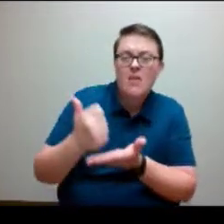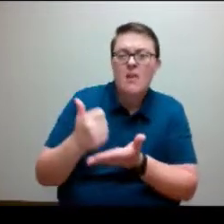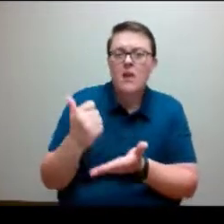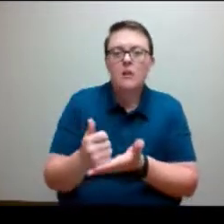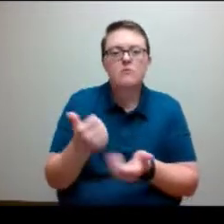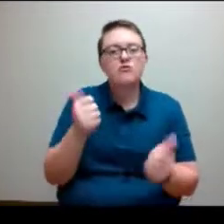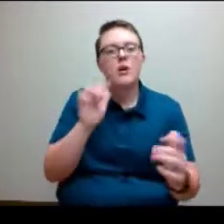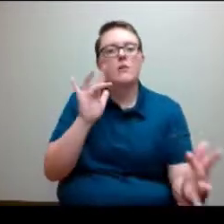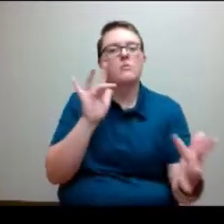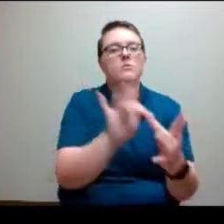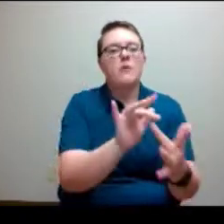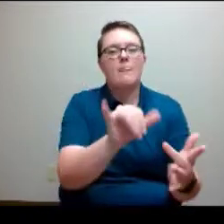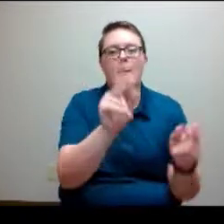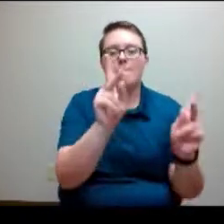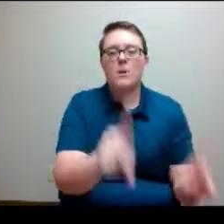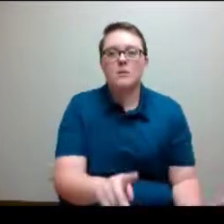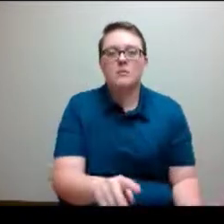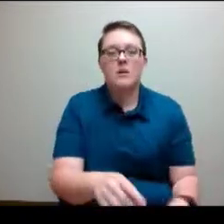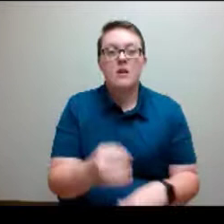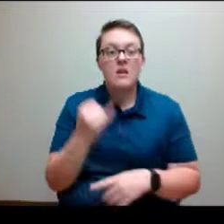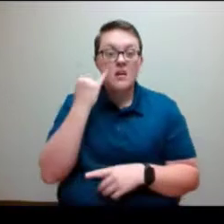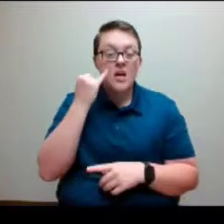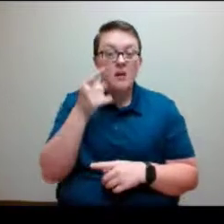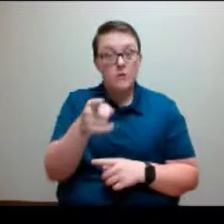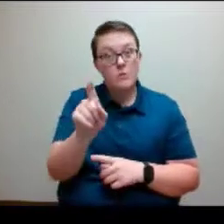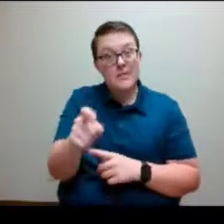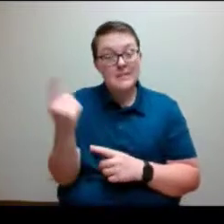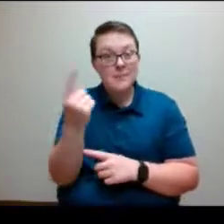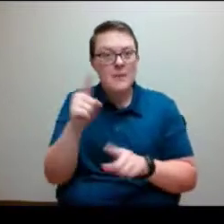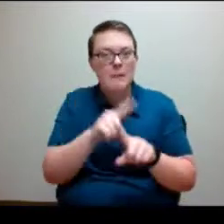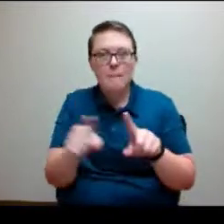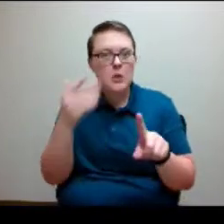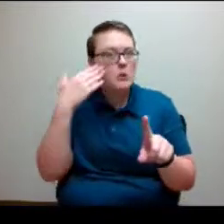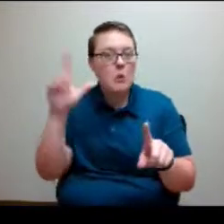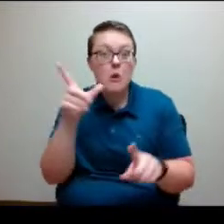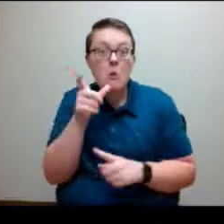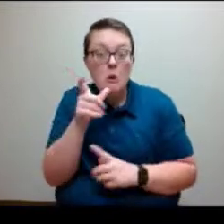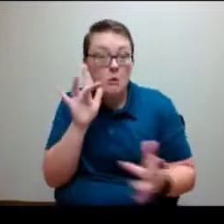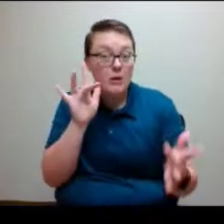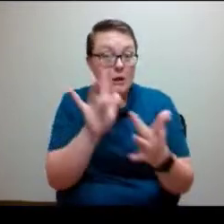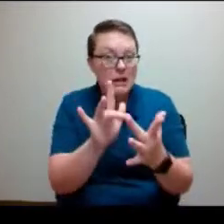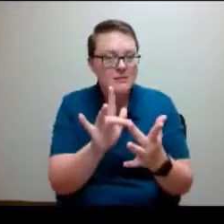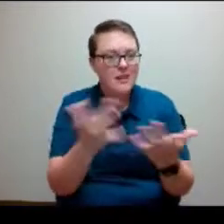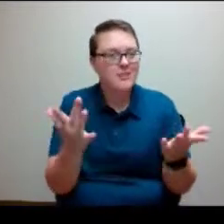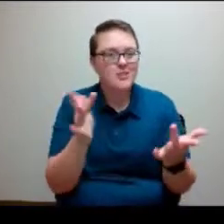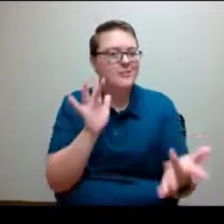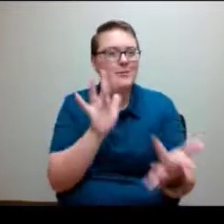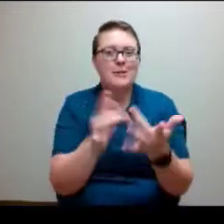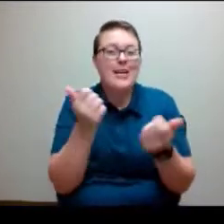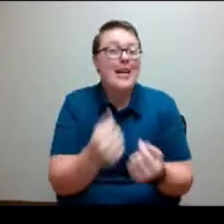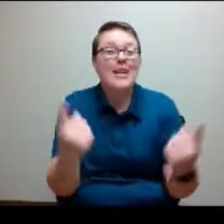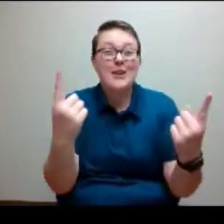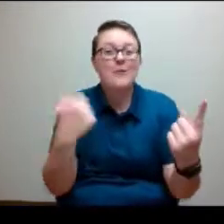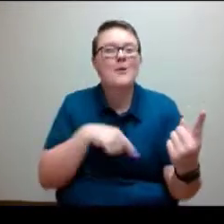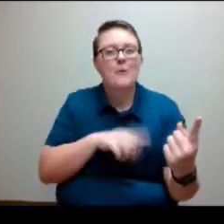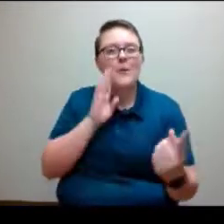you don't know who to reach out to, just reach out to any of us and we'll make sure that we get you to the right person. But thank you so much.